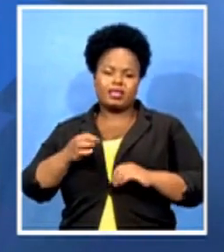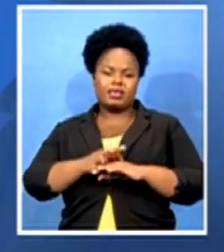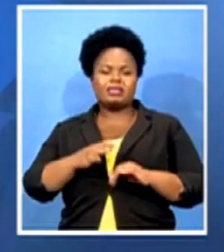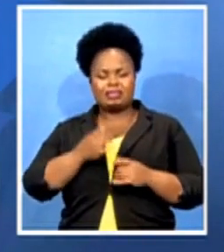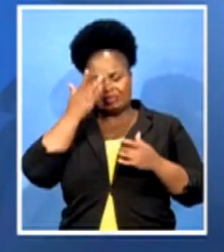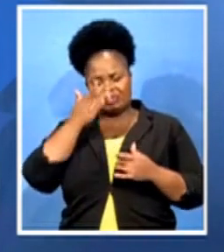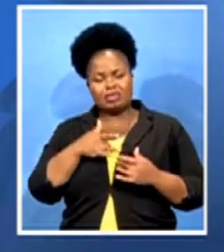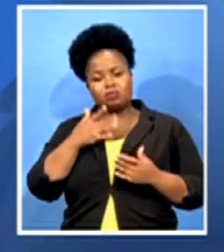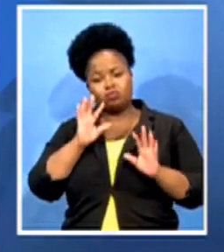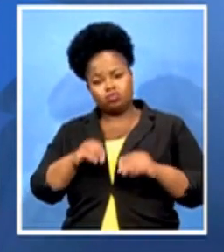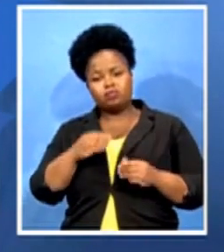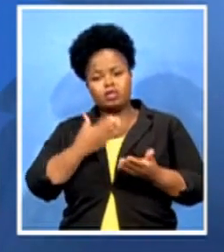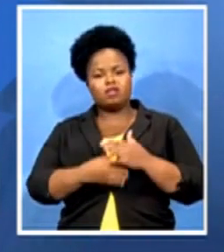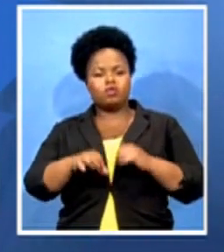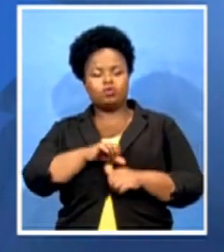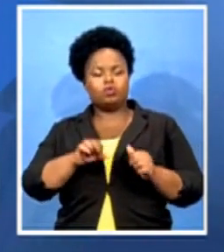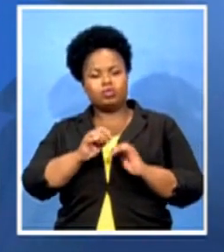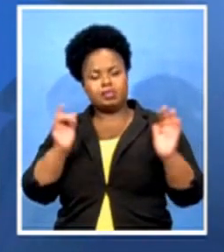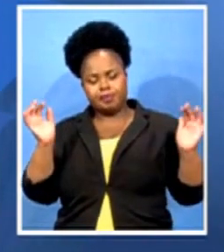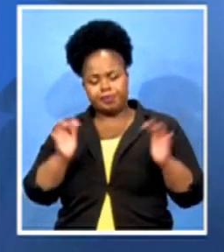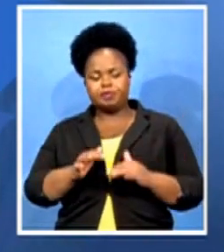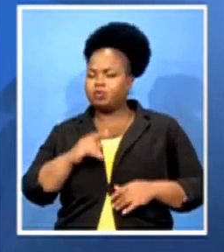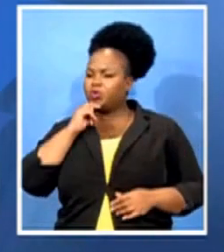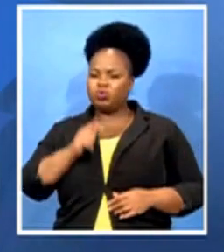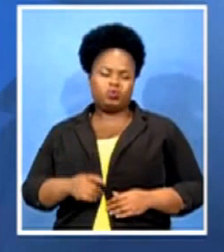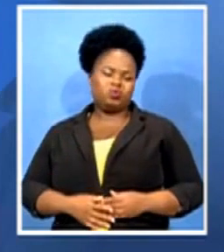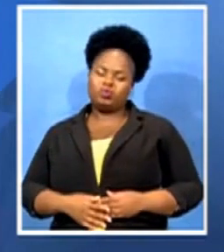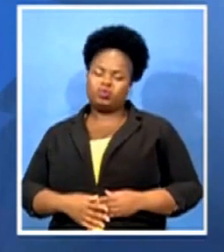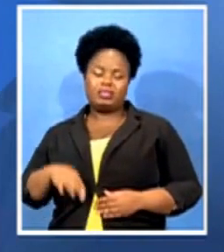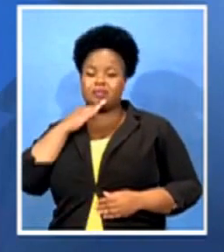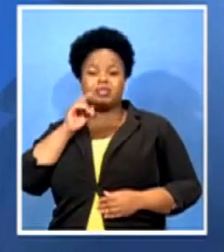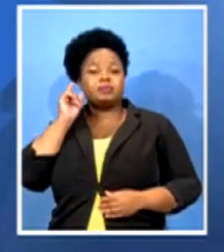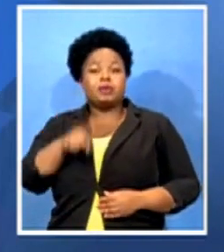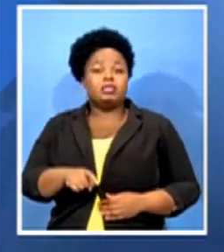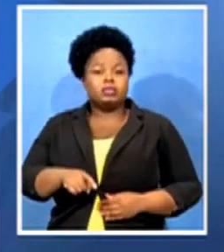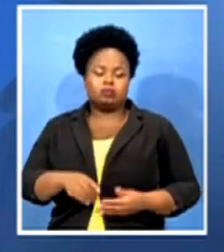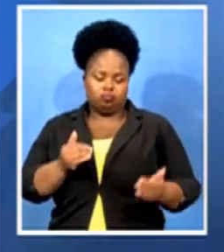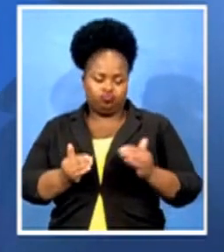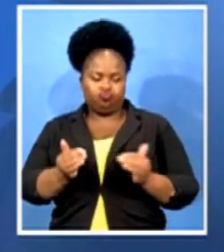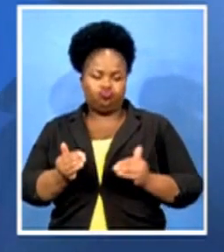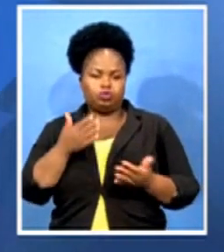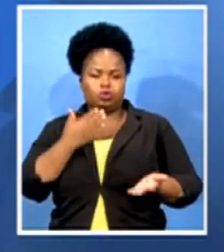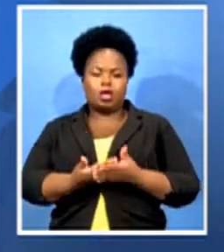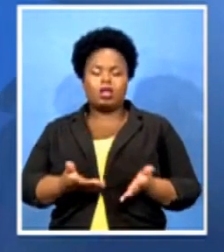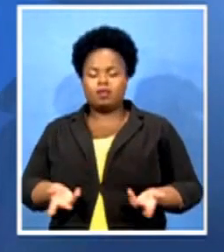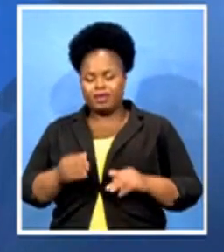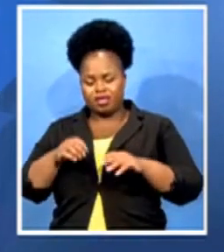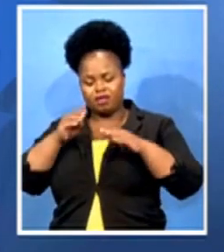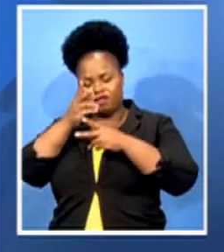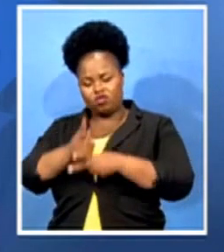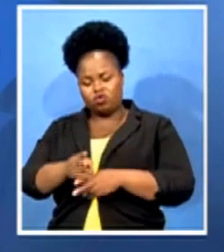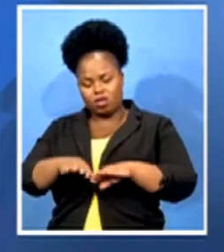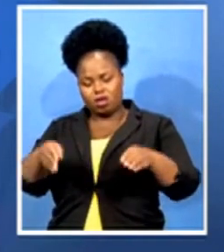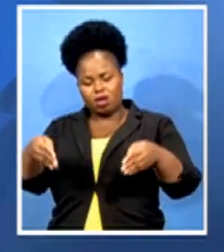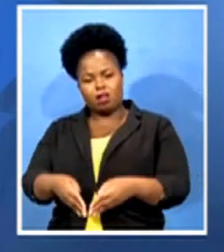gatherings. Really, it's not a must. We can continue with funerals, but with limited numbers. So there are quite a number